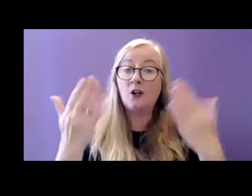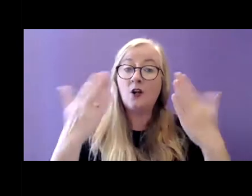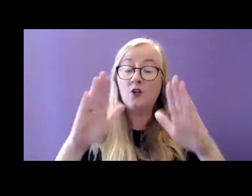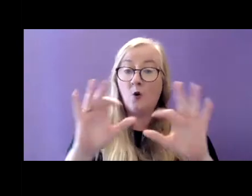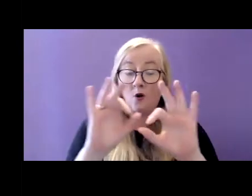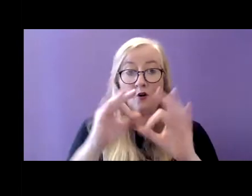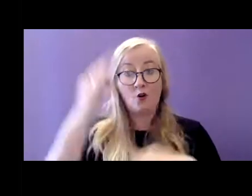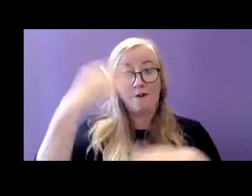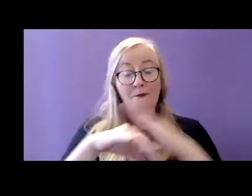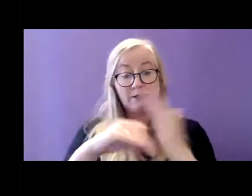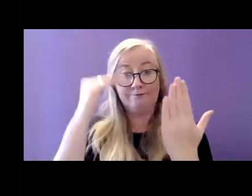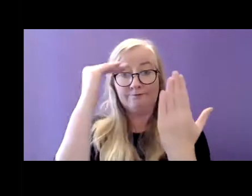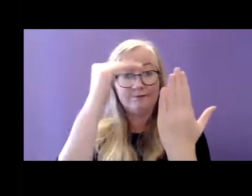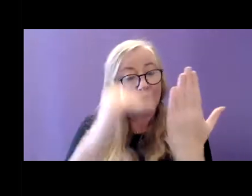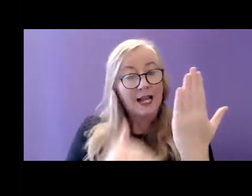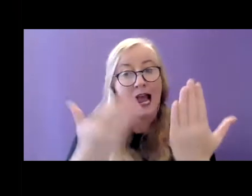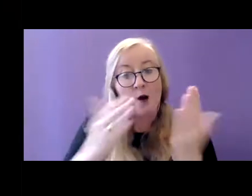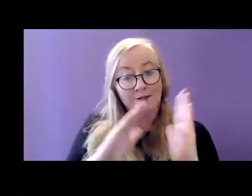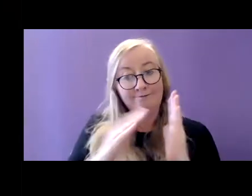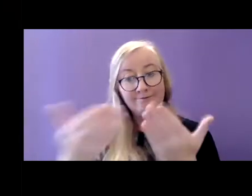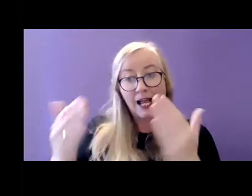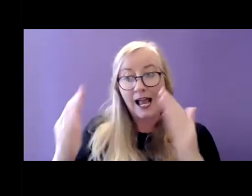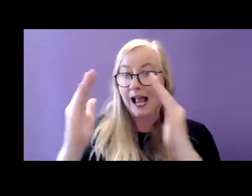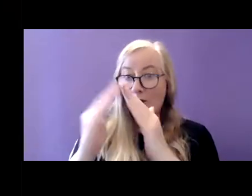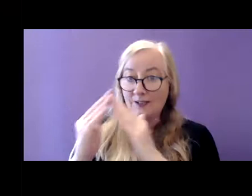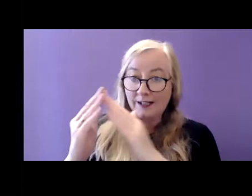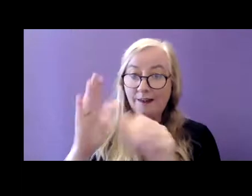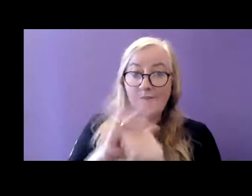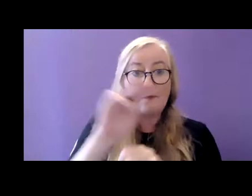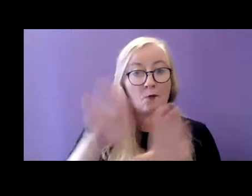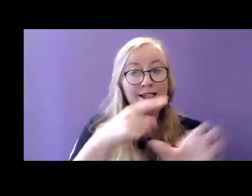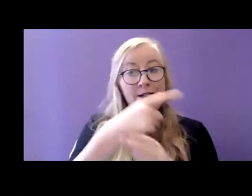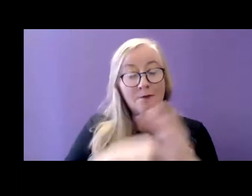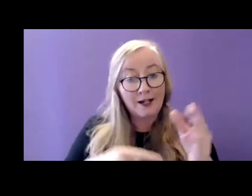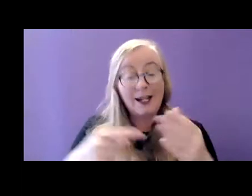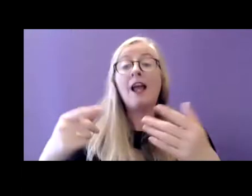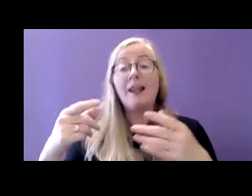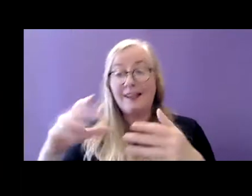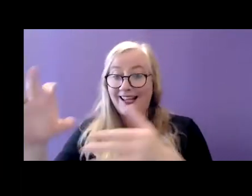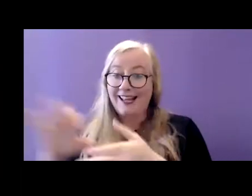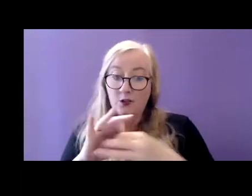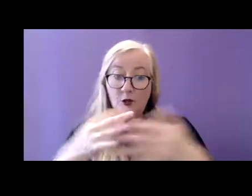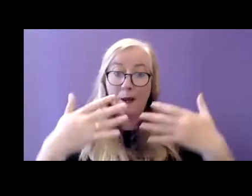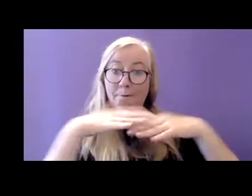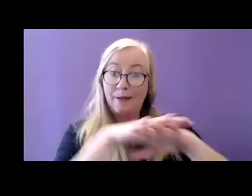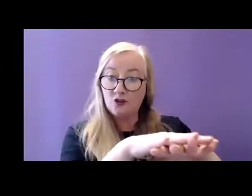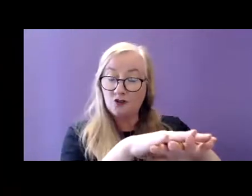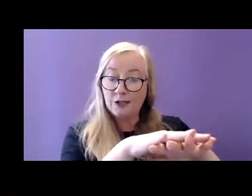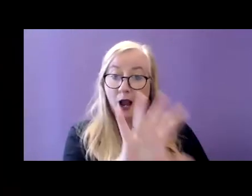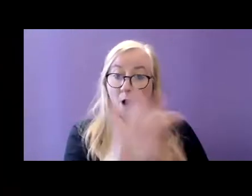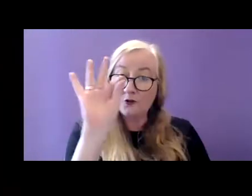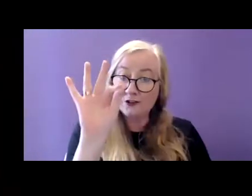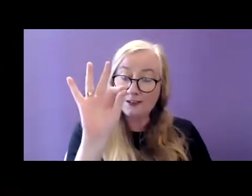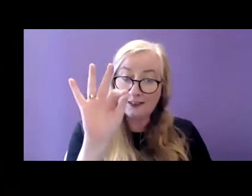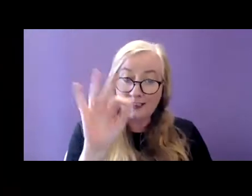framework for the delivery of housing for people with disabilities to mainstream housing options. They are developed